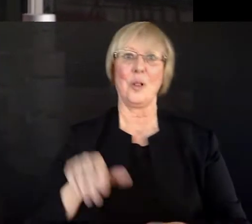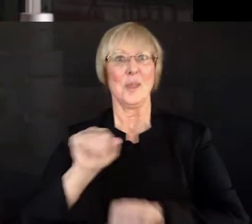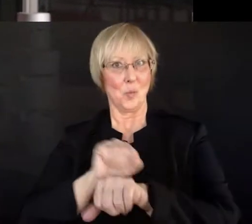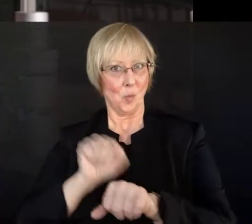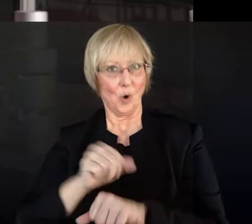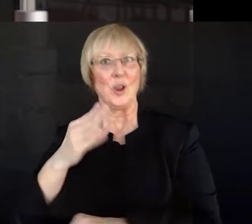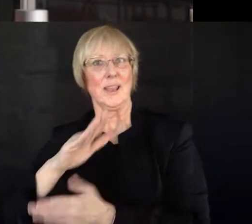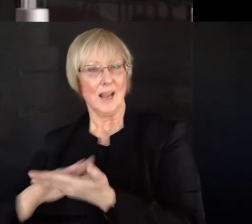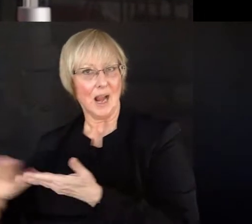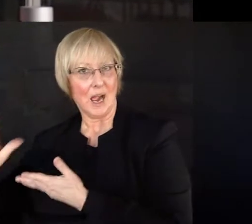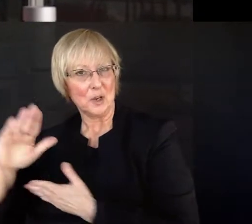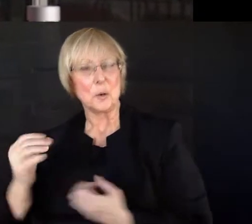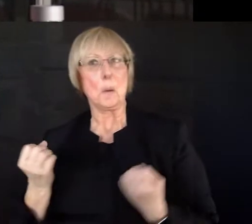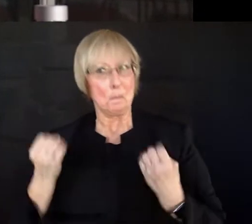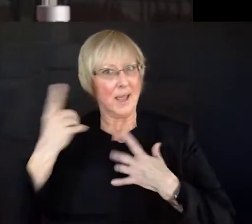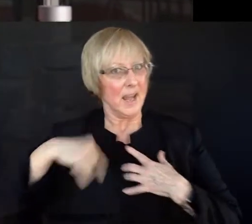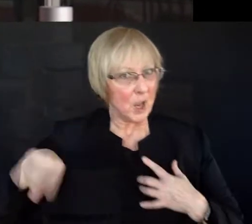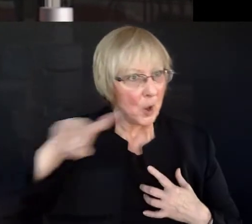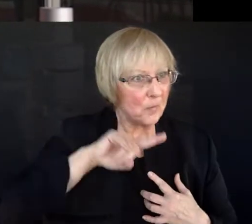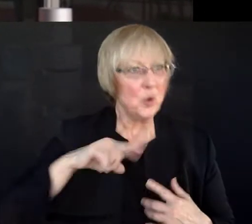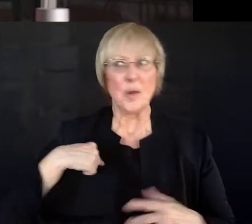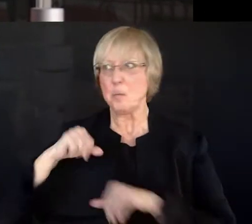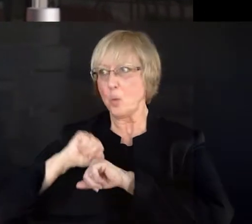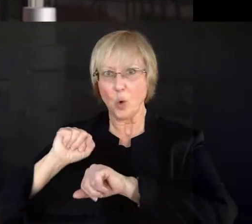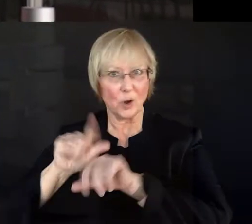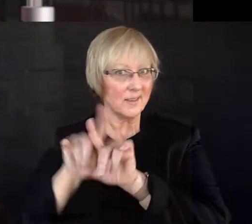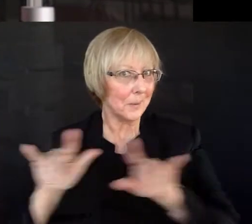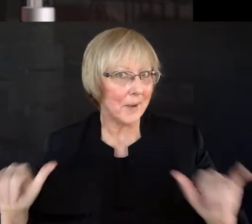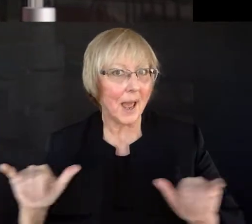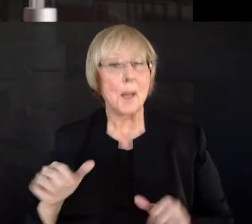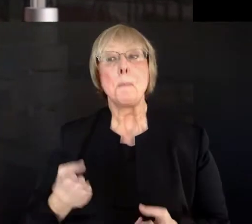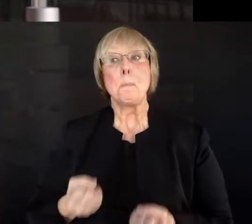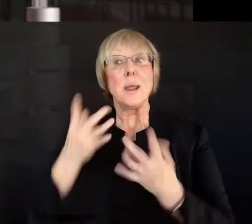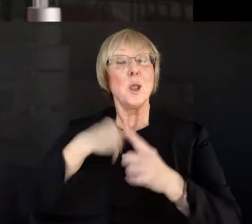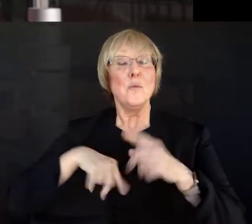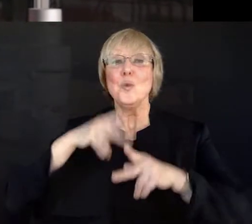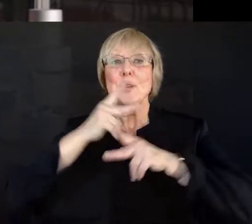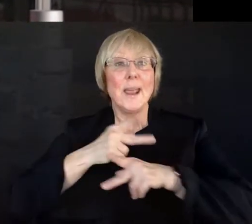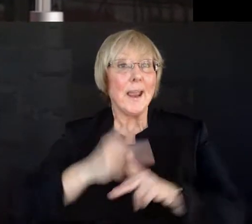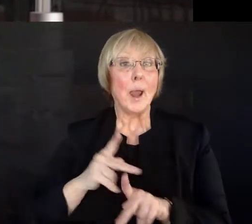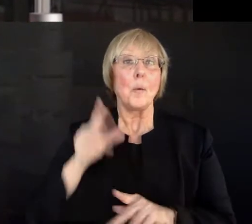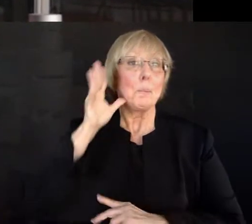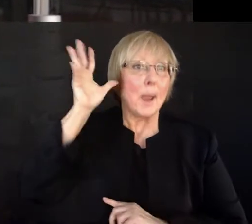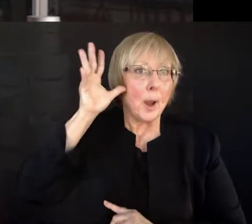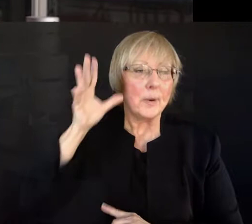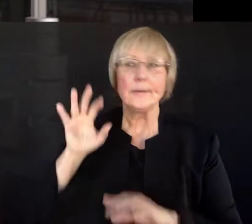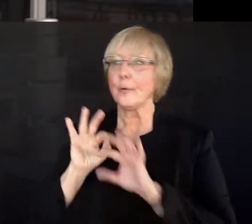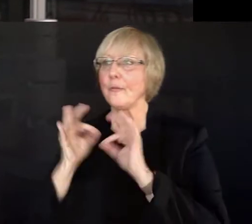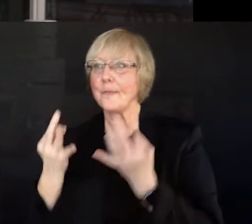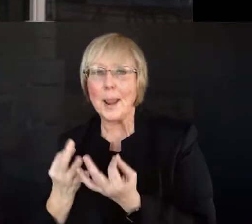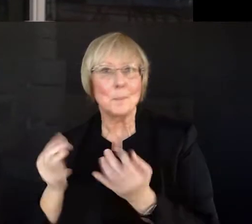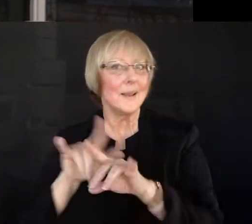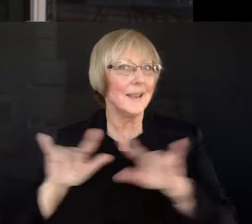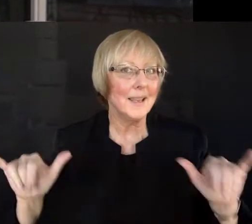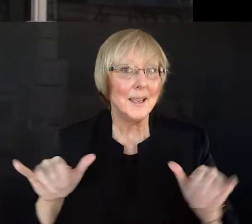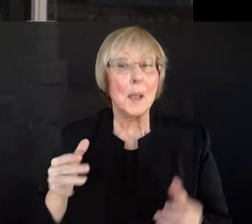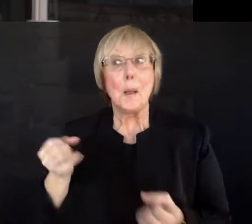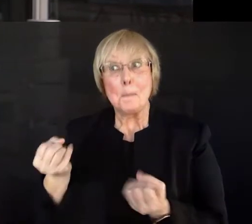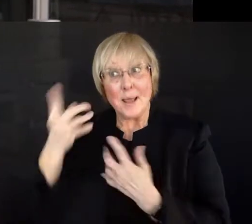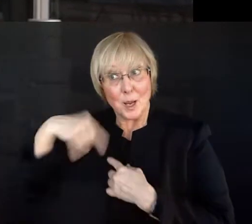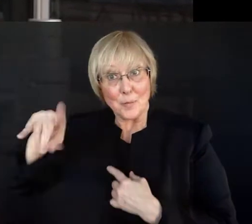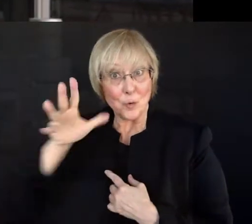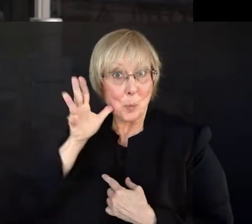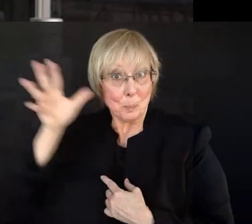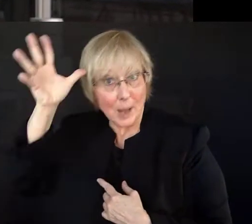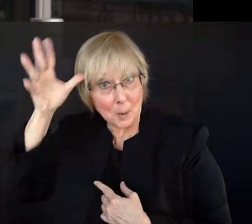you, most of you, have worked in some format. Many of you have cared for parents and family during a time of great challenge. For many of you,